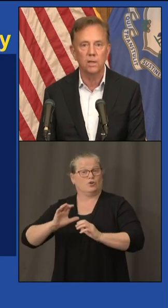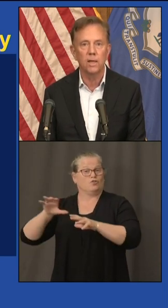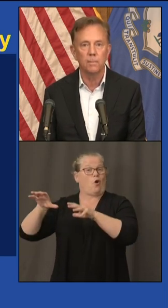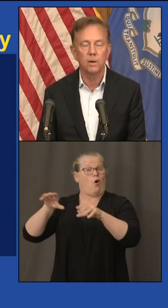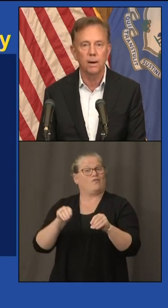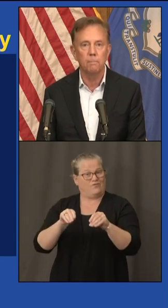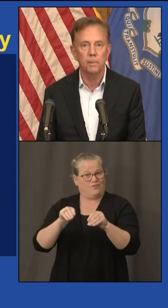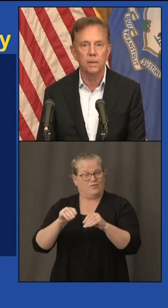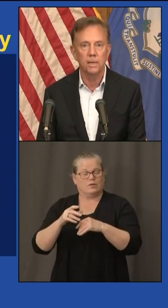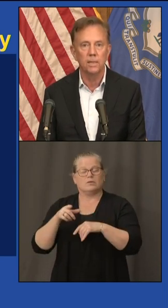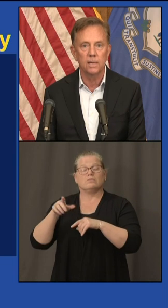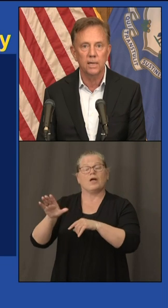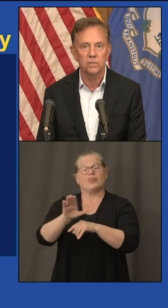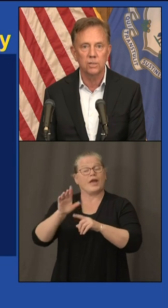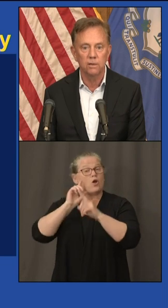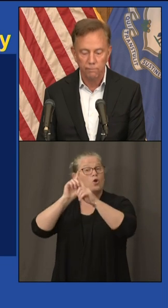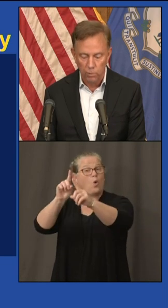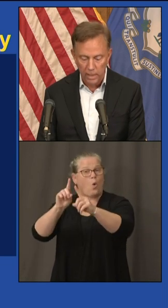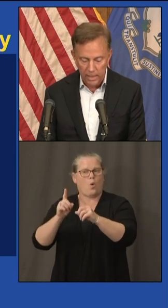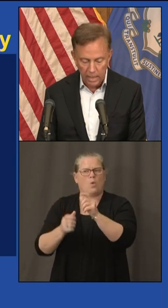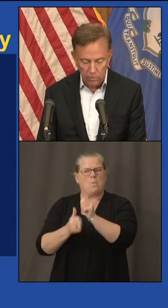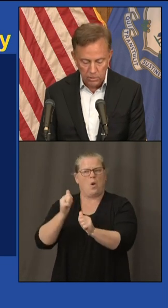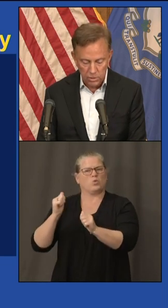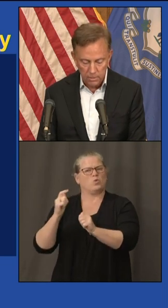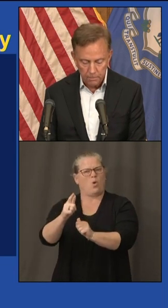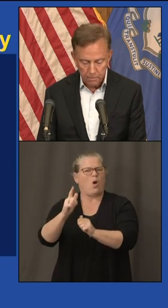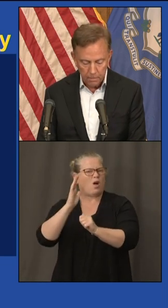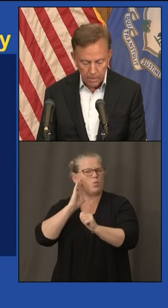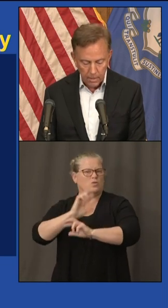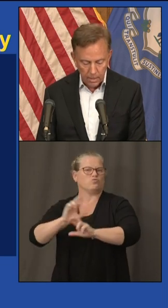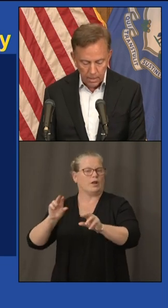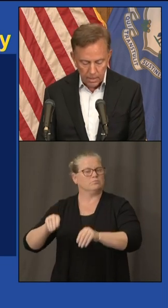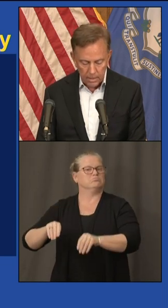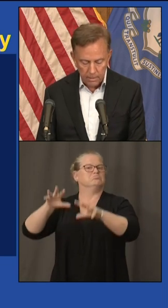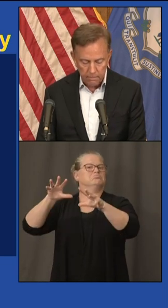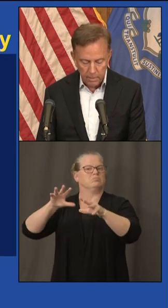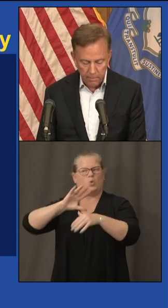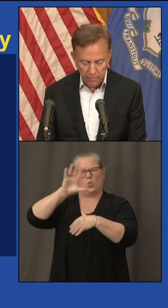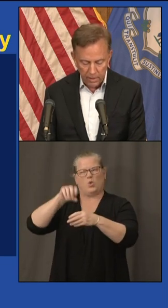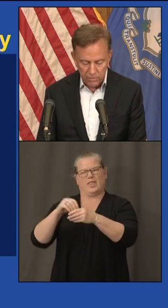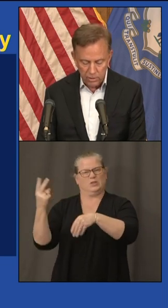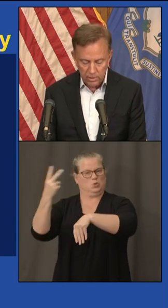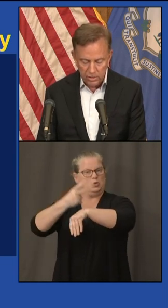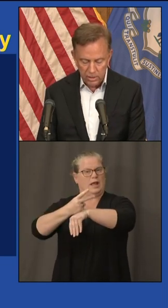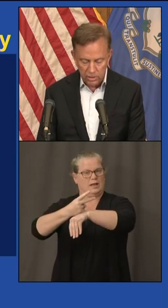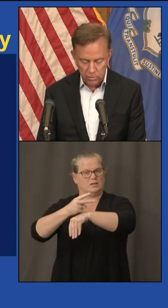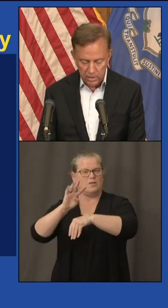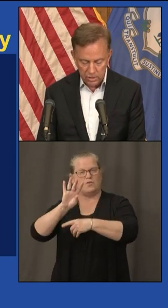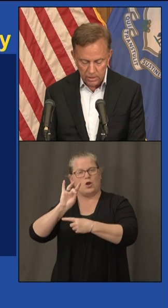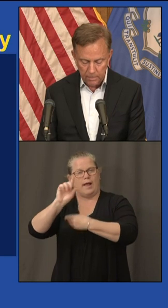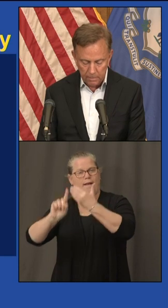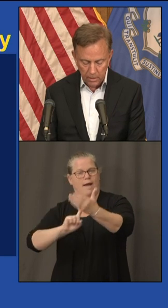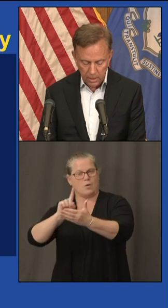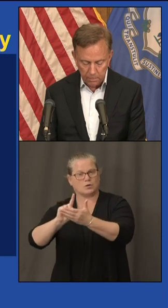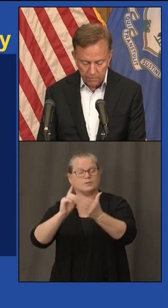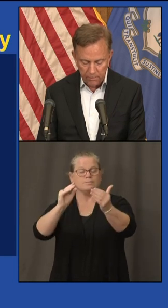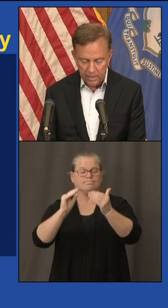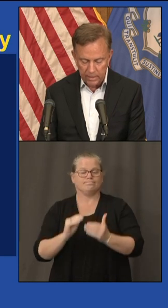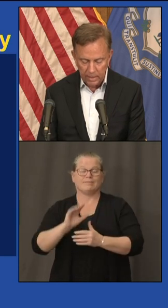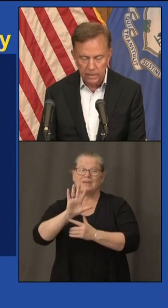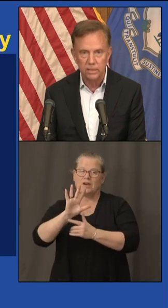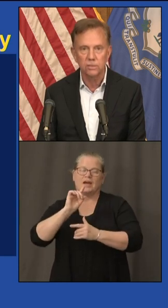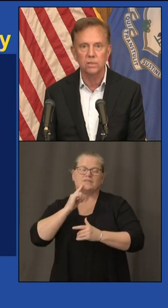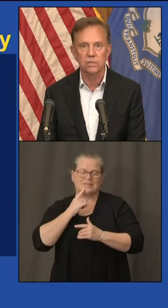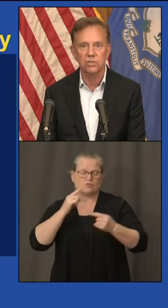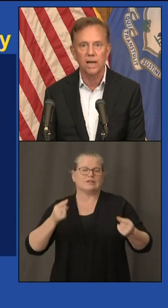majority of them up uh in the next uh 48 hours uh there have been five serious injuries um a couple of